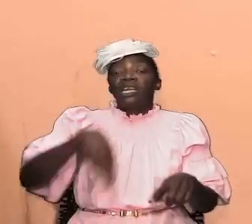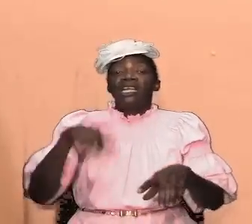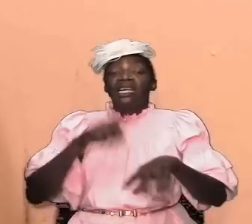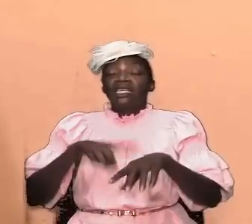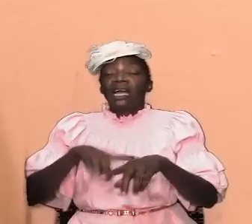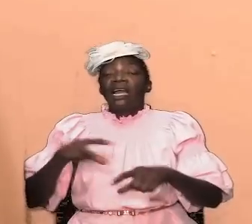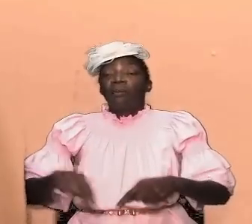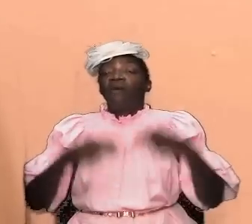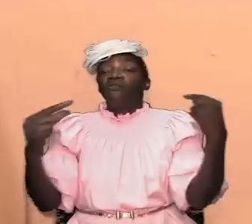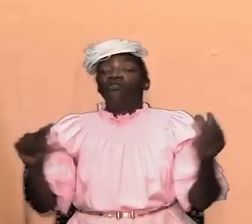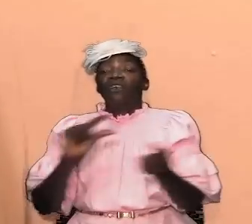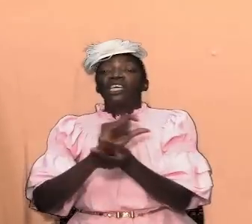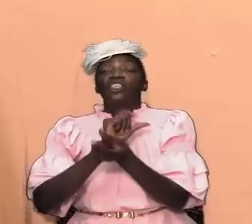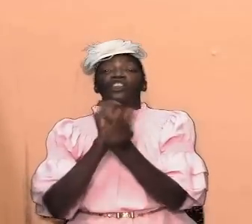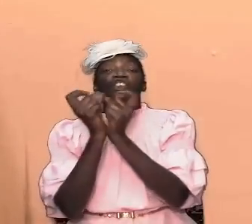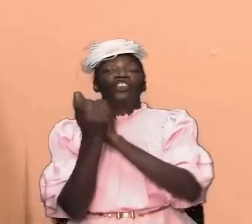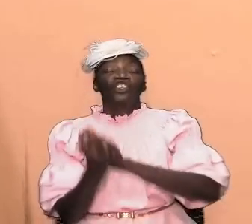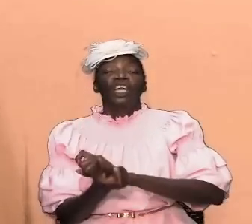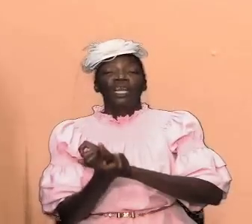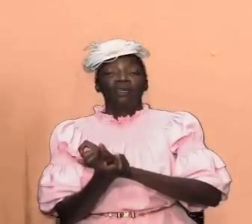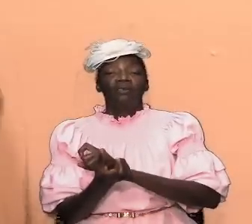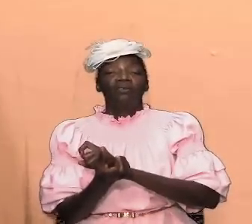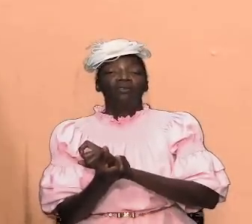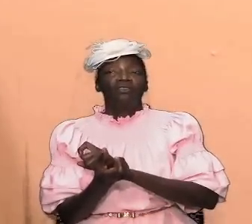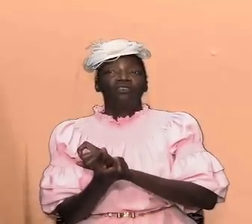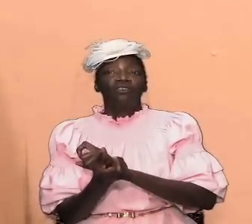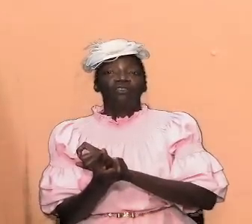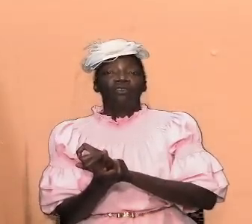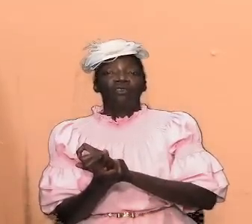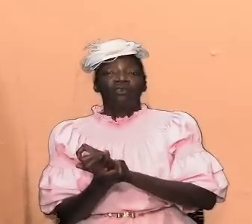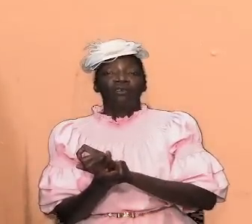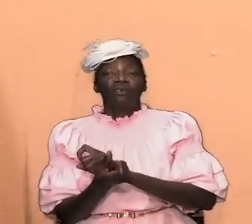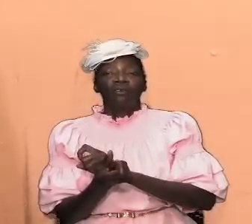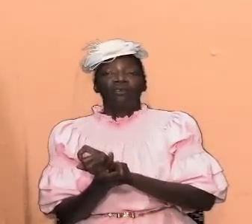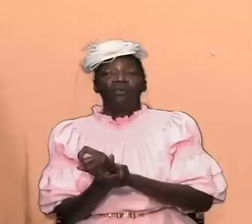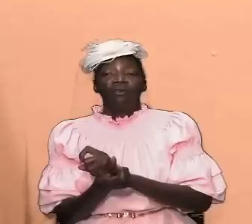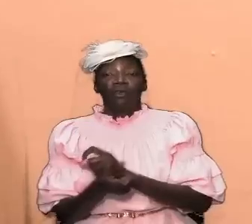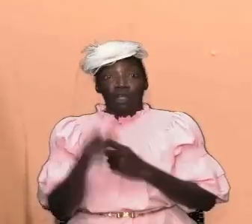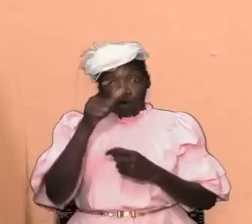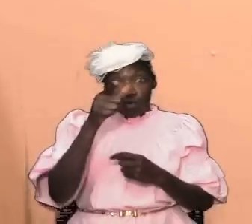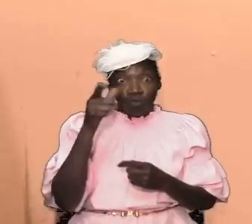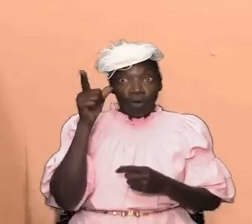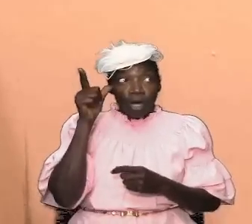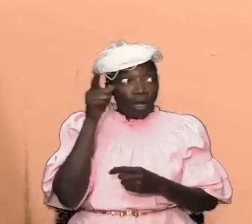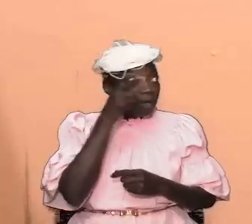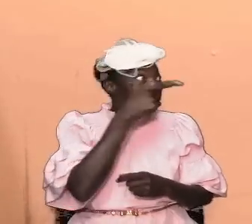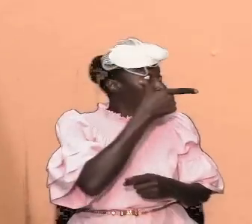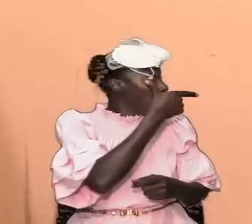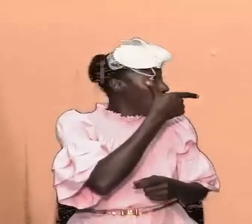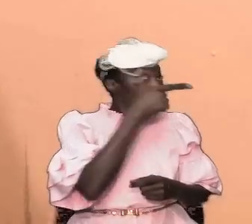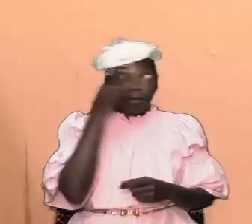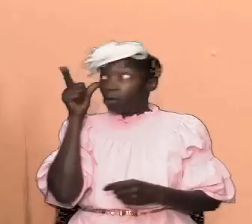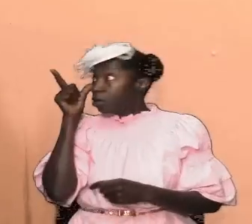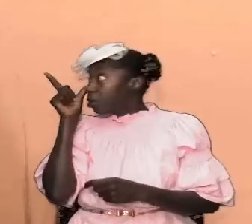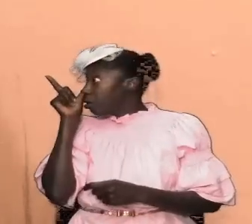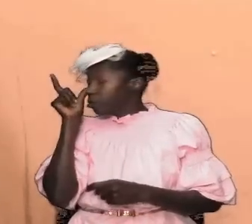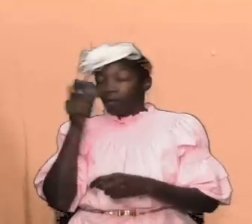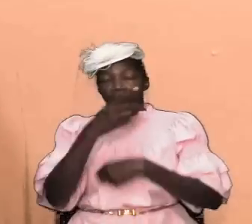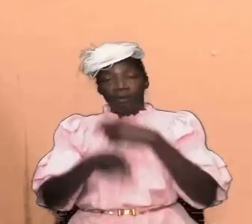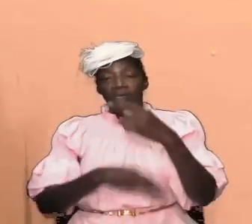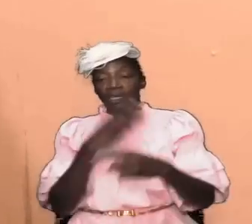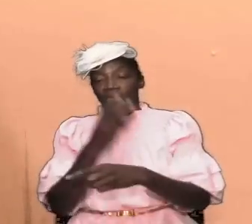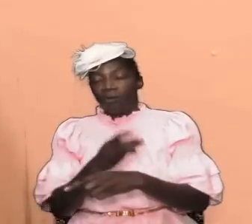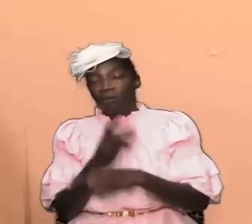change a time of upheavals if you look around in our world look around